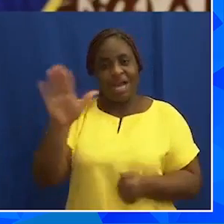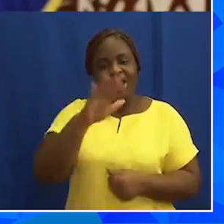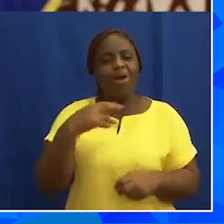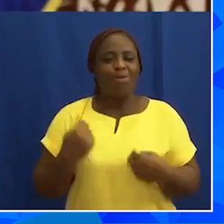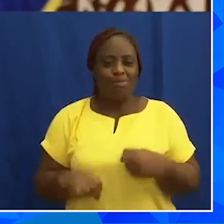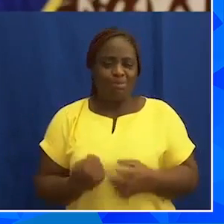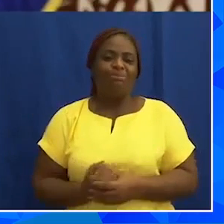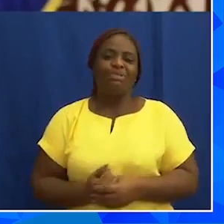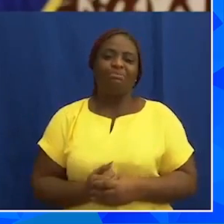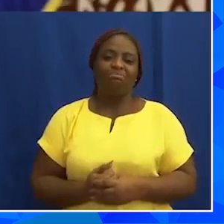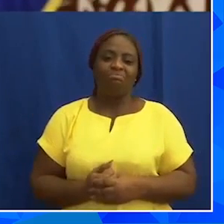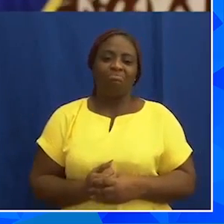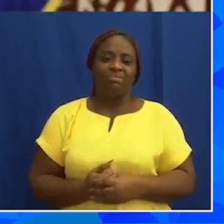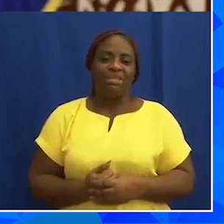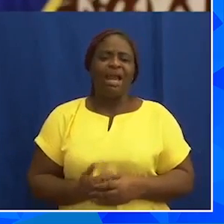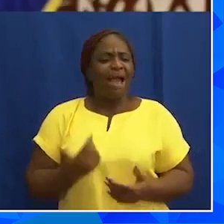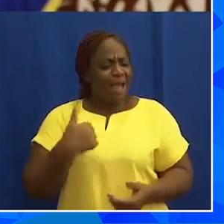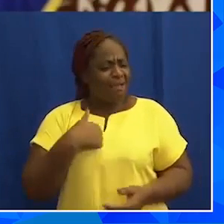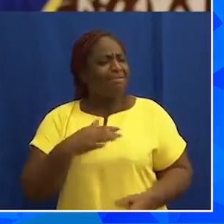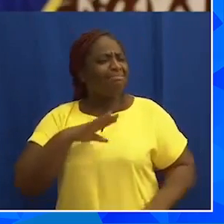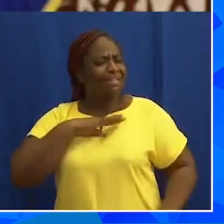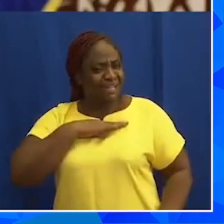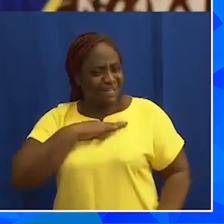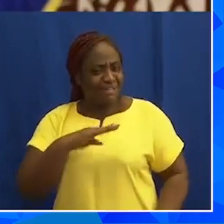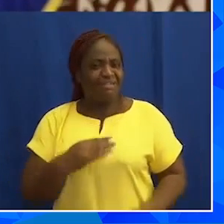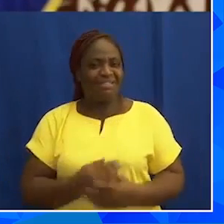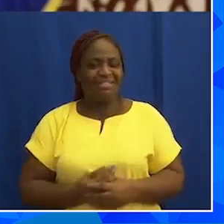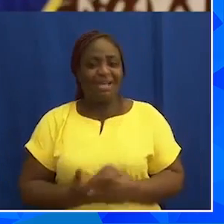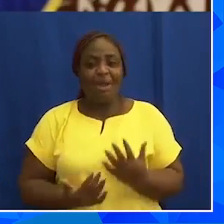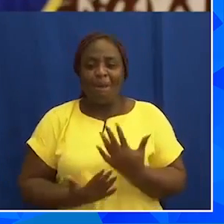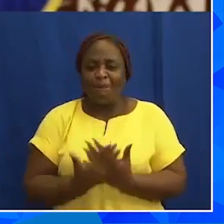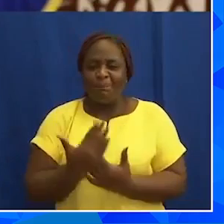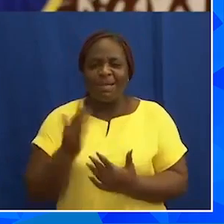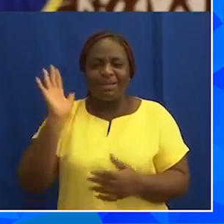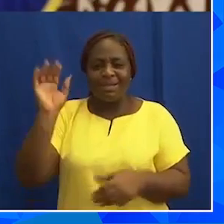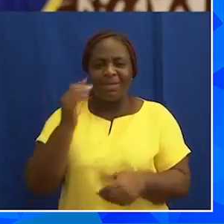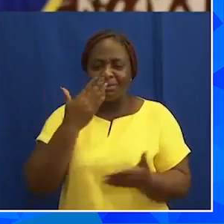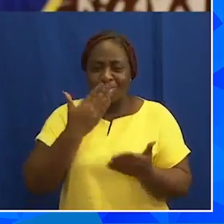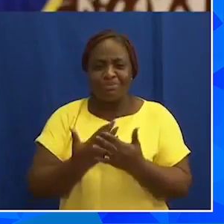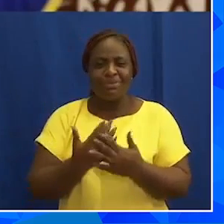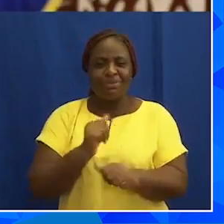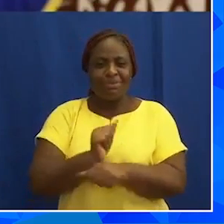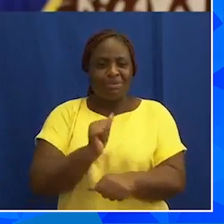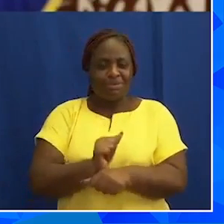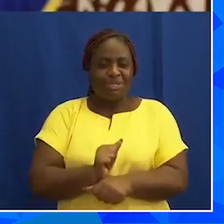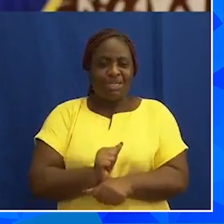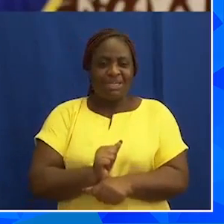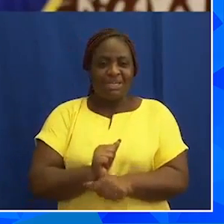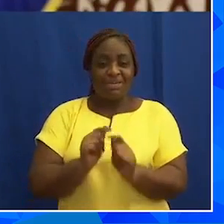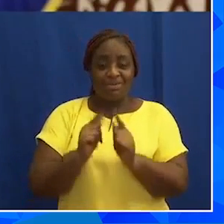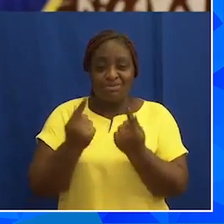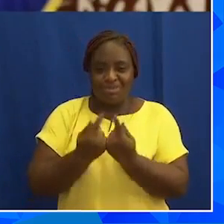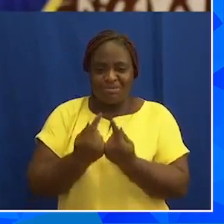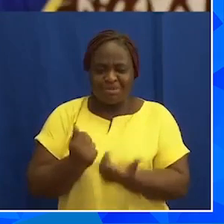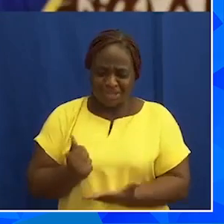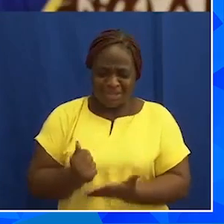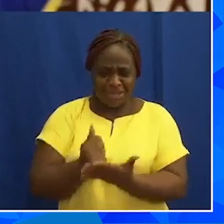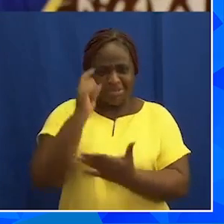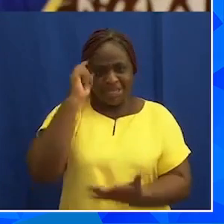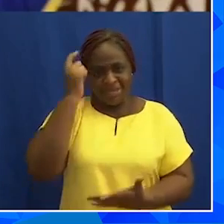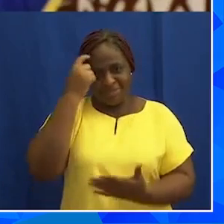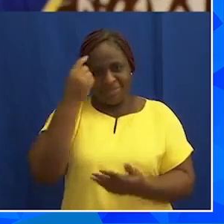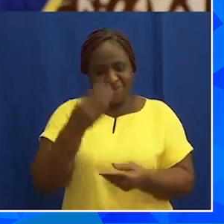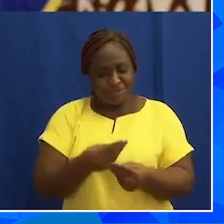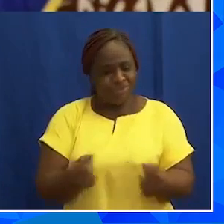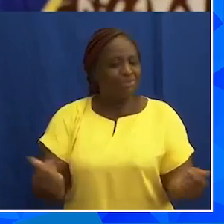I've been encouraged by the enthusiasm of these interest groups to help government to address